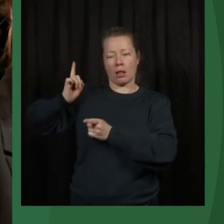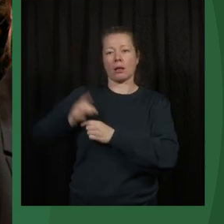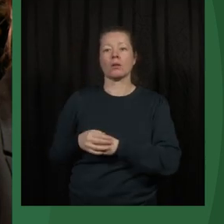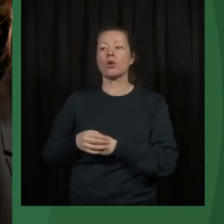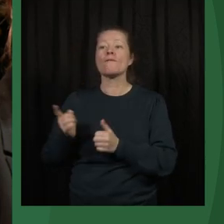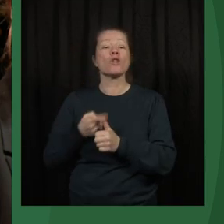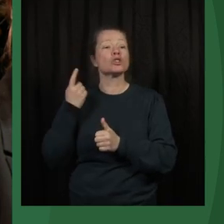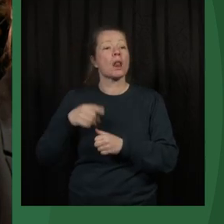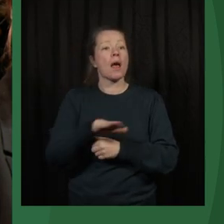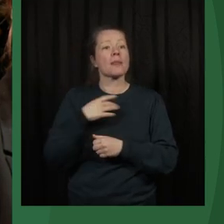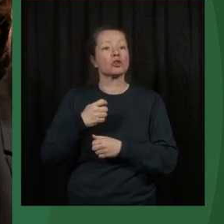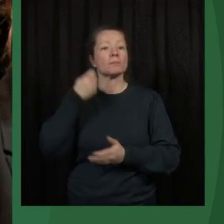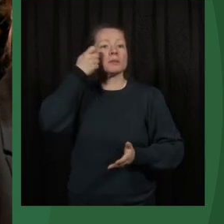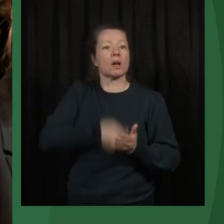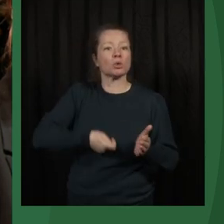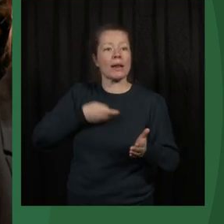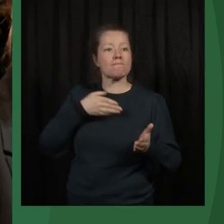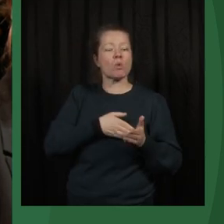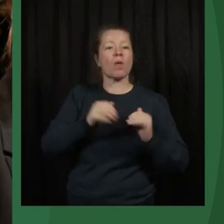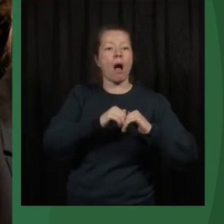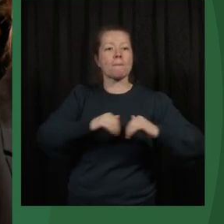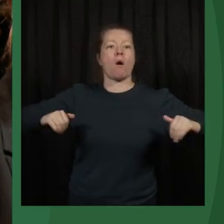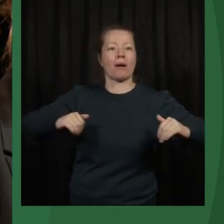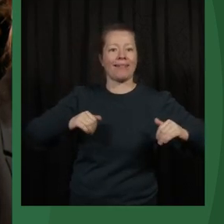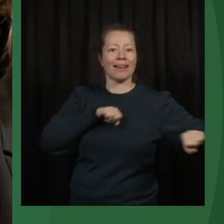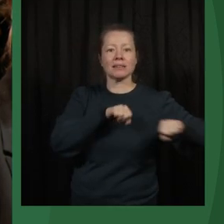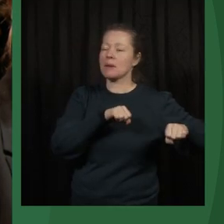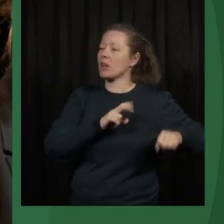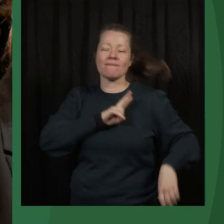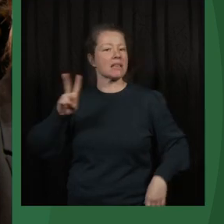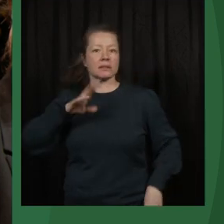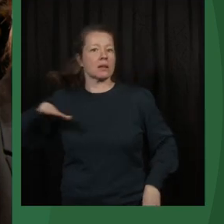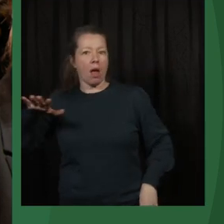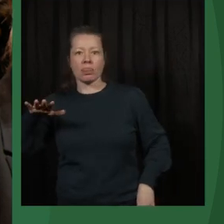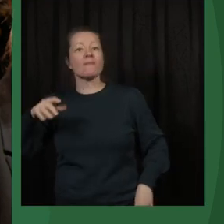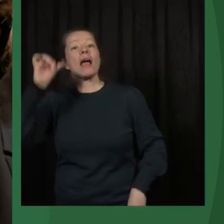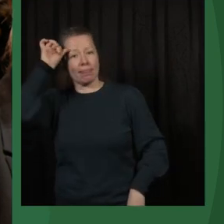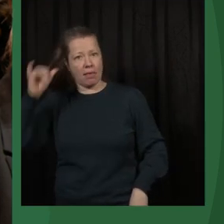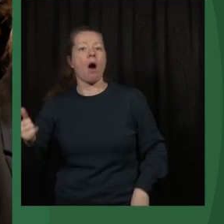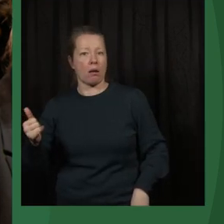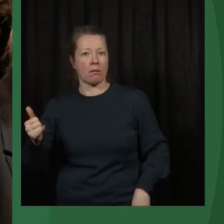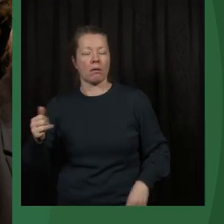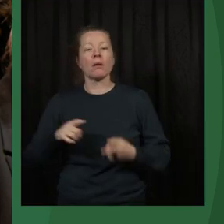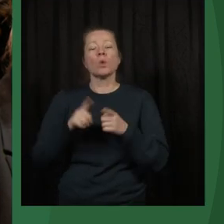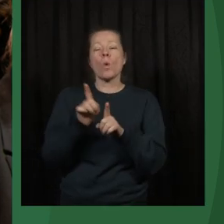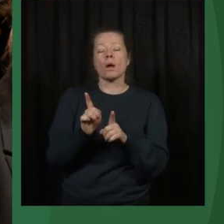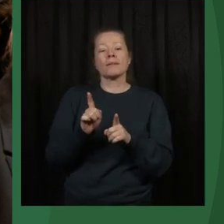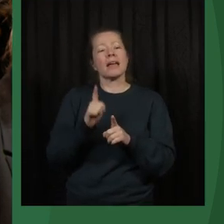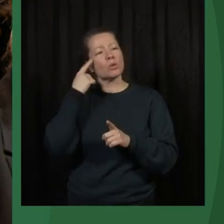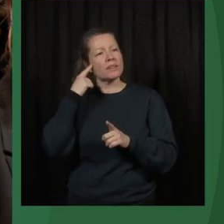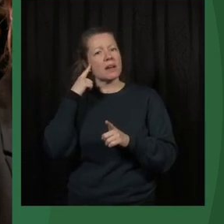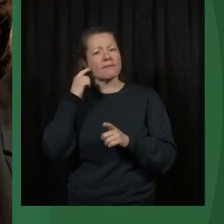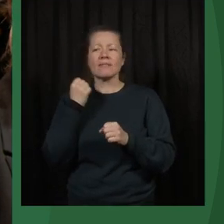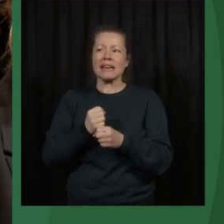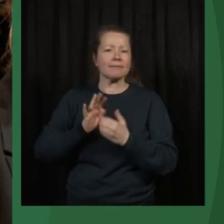sanctions against the apartheid regime was not a Western country. It was India. So I think we should really push back on the